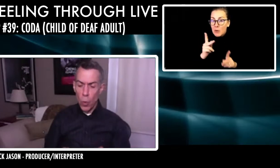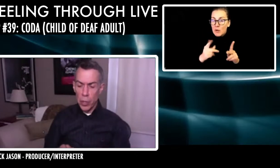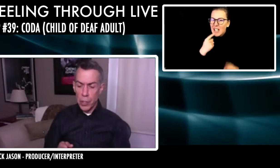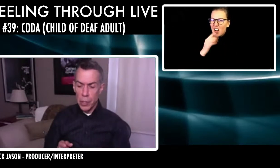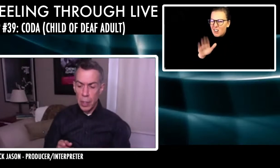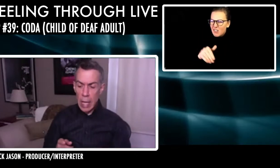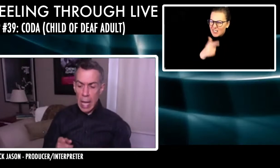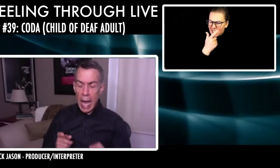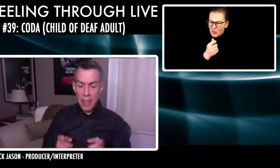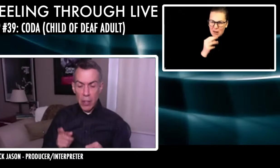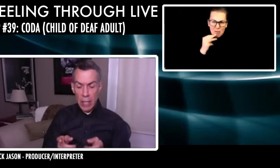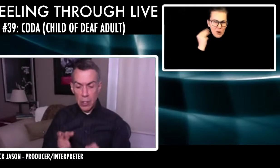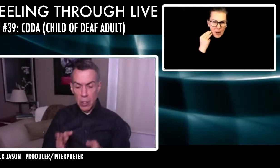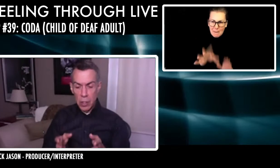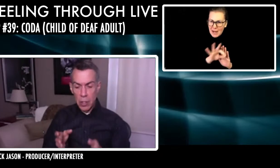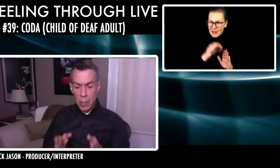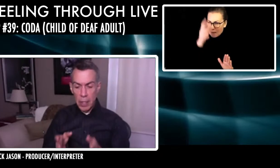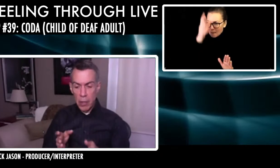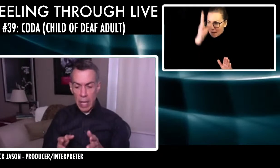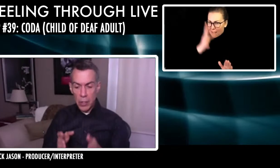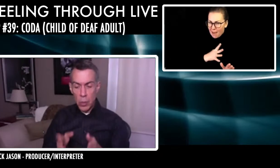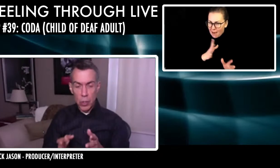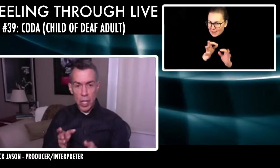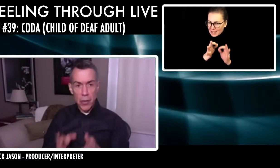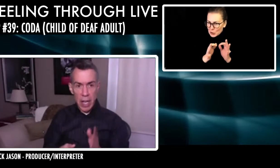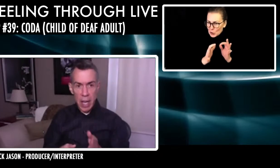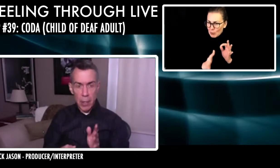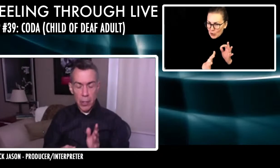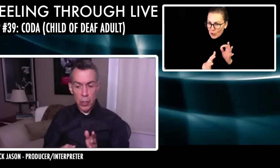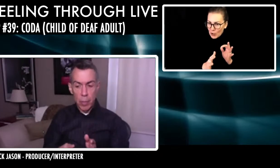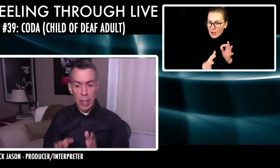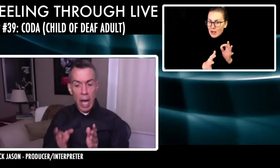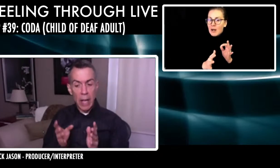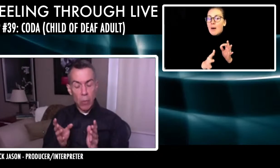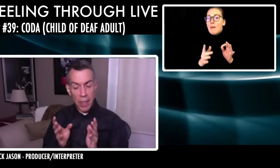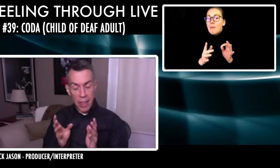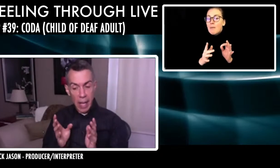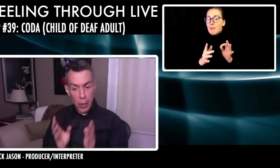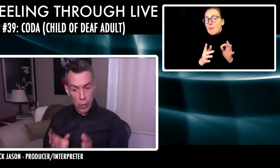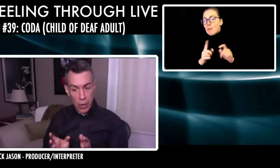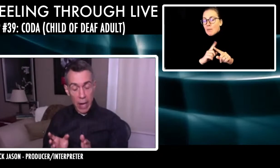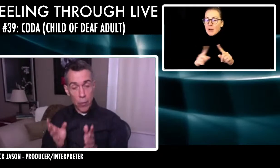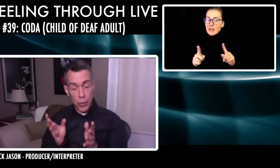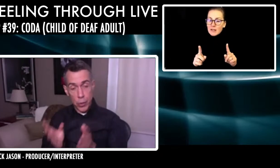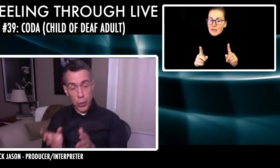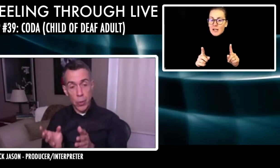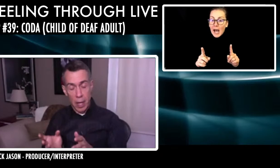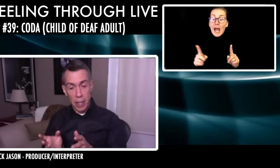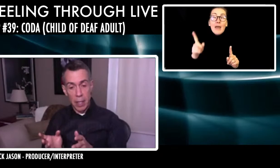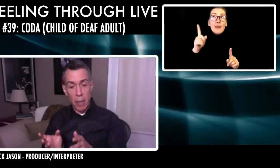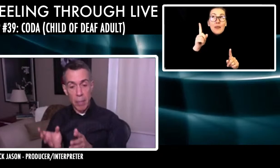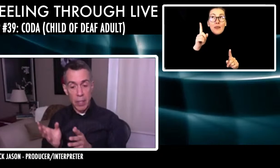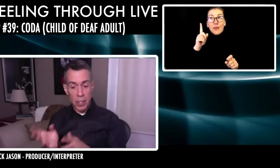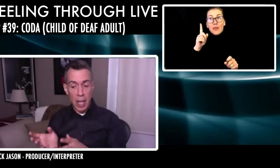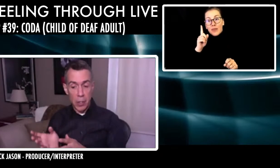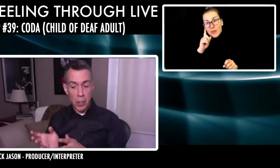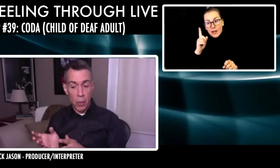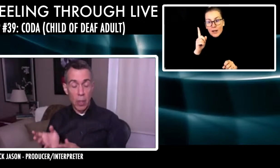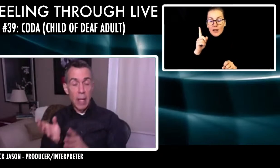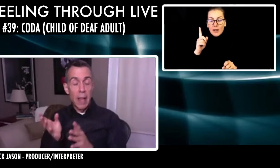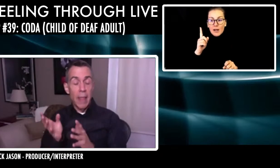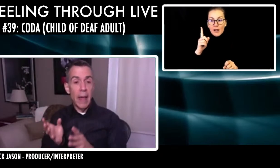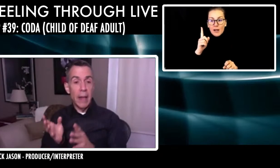if it works. I think there has to, there's something there that has to do with gender dynamics too. I think I heard, I don't know if it's true or not. It might be just